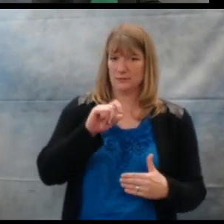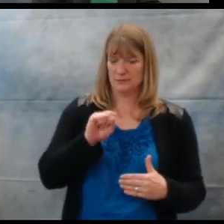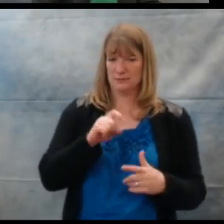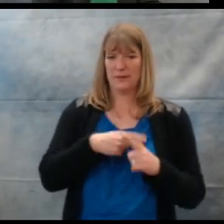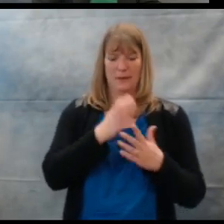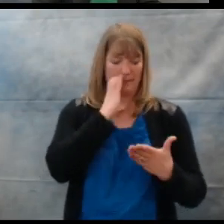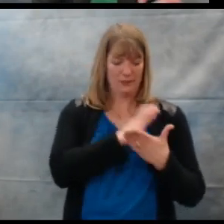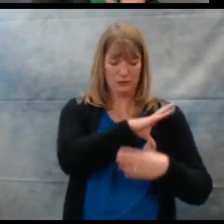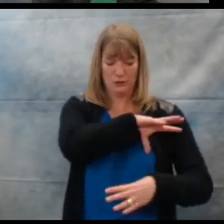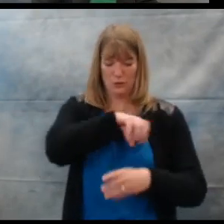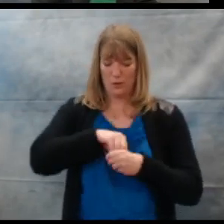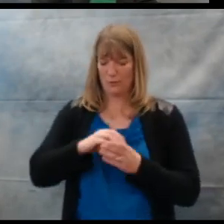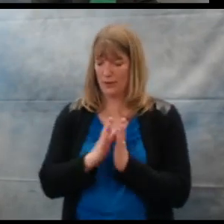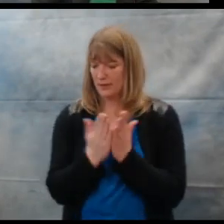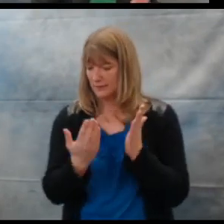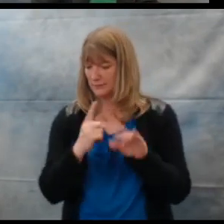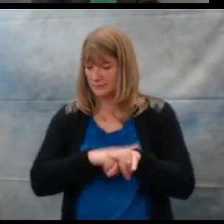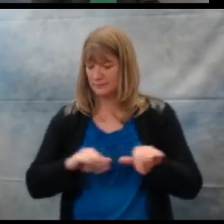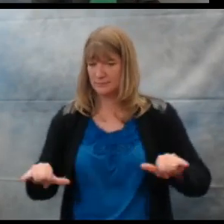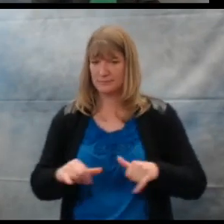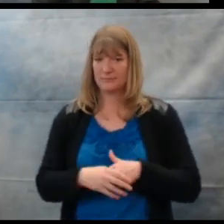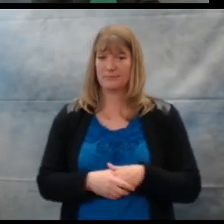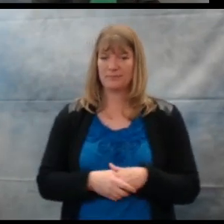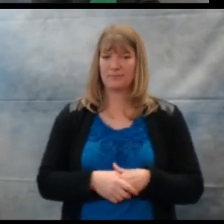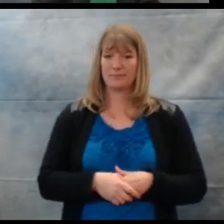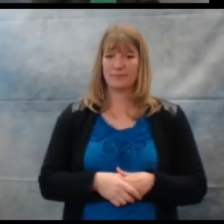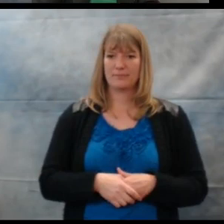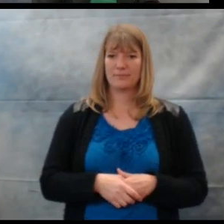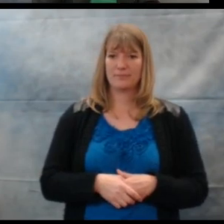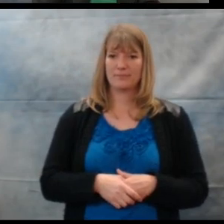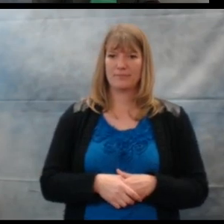incorporating the picture in the book.